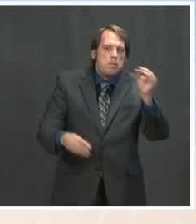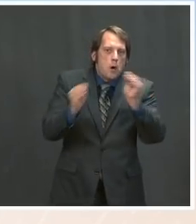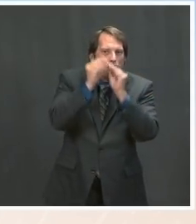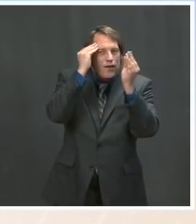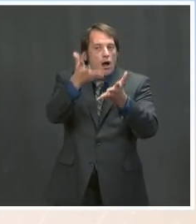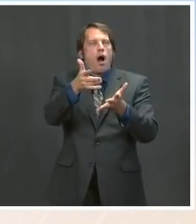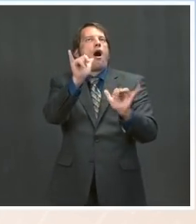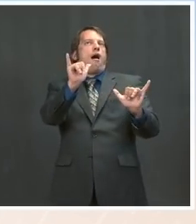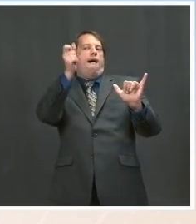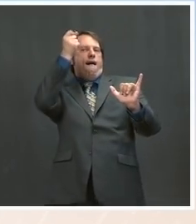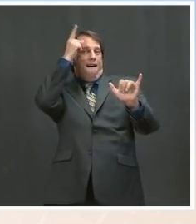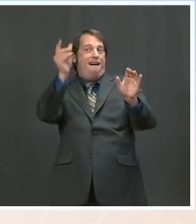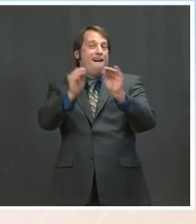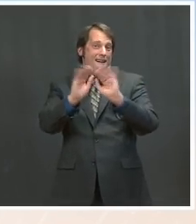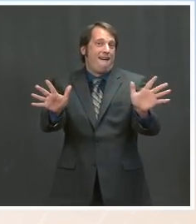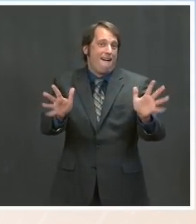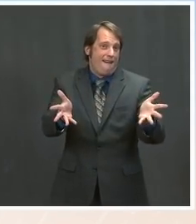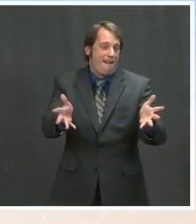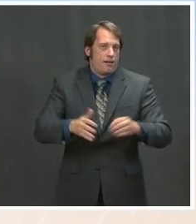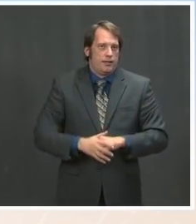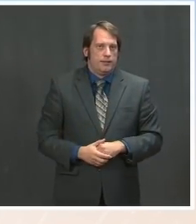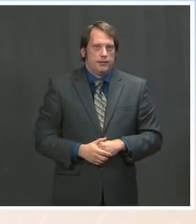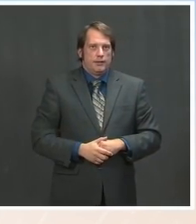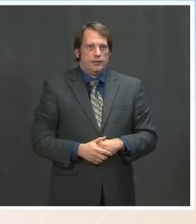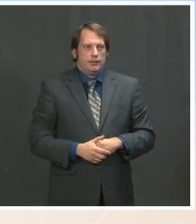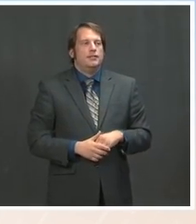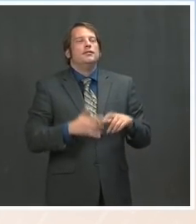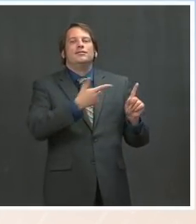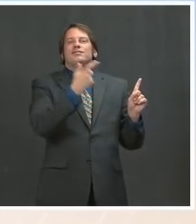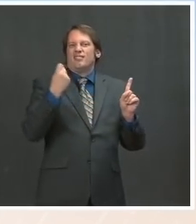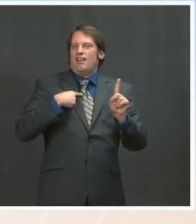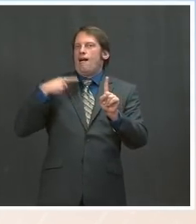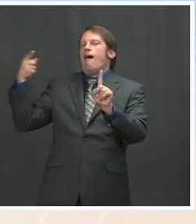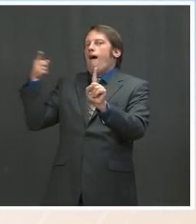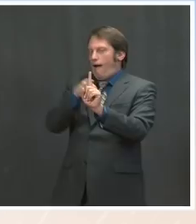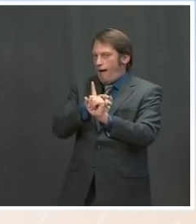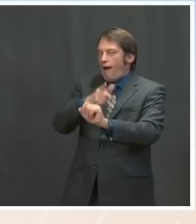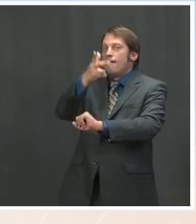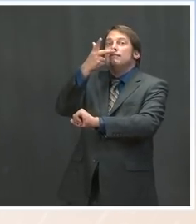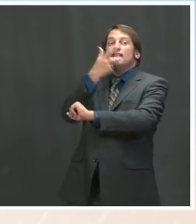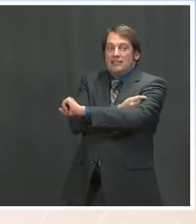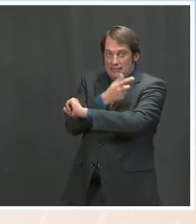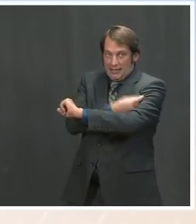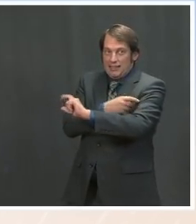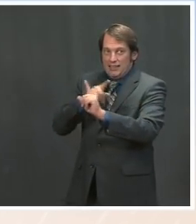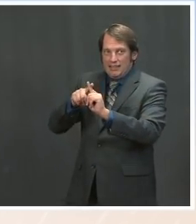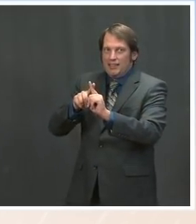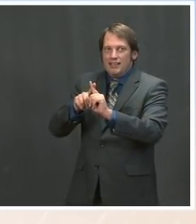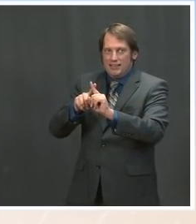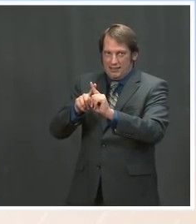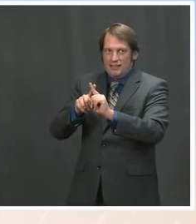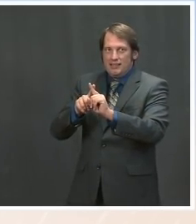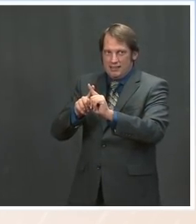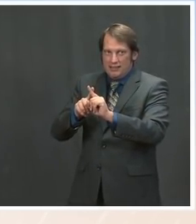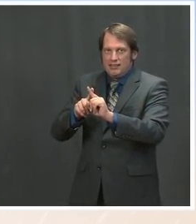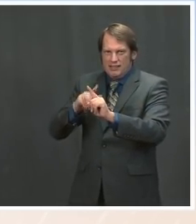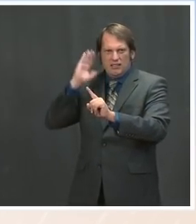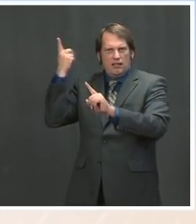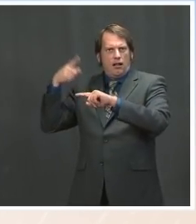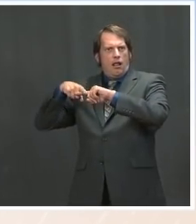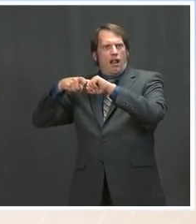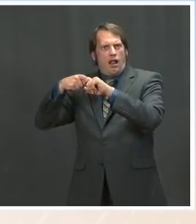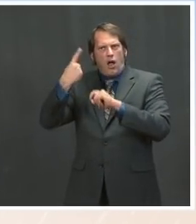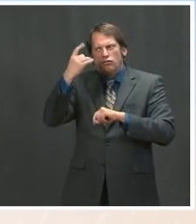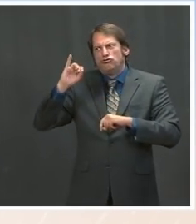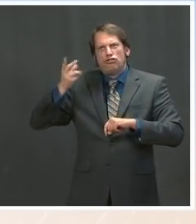almost a week since it's been paused, indications that it may still be a few more days before we understand what the next step will be. Is